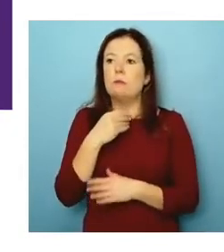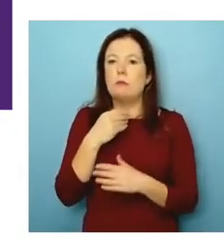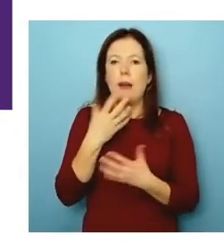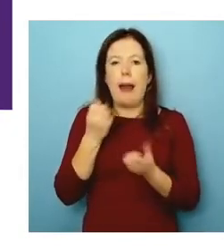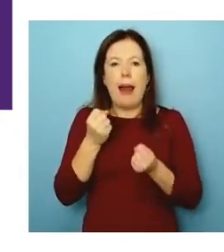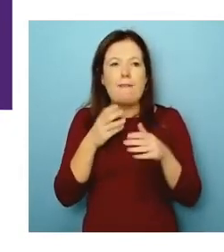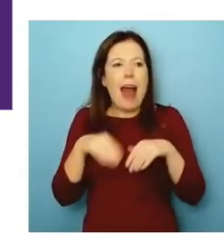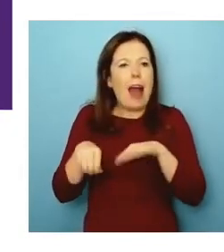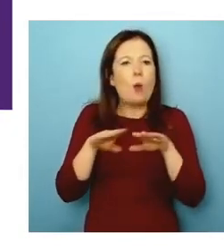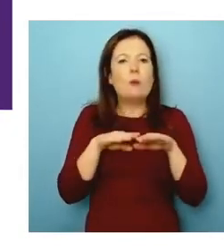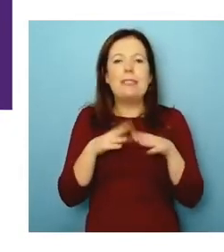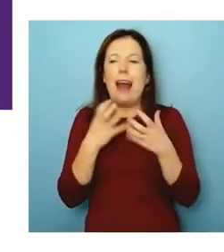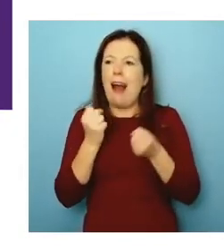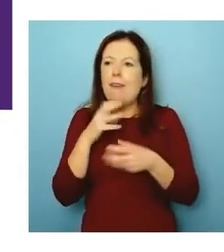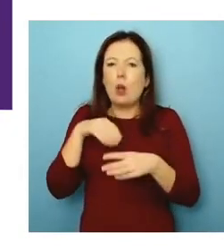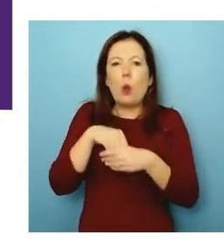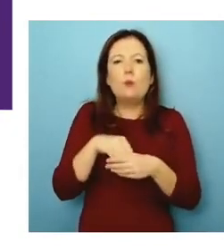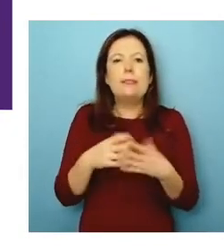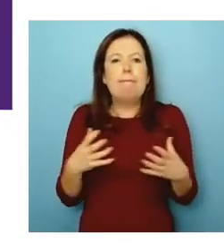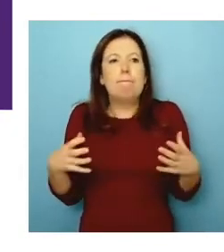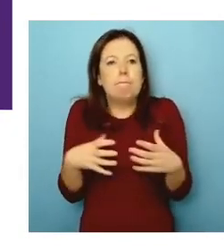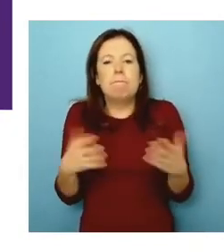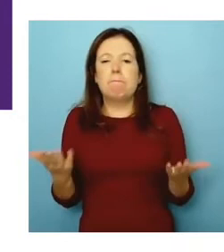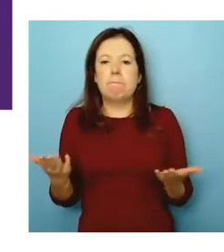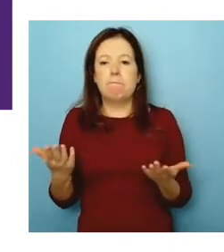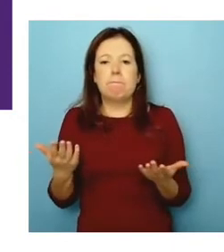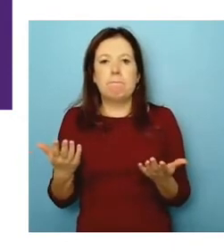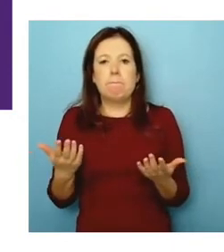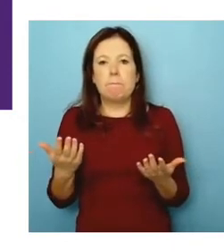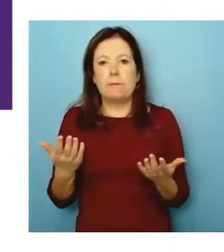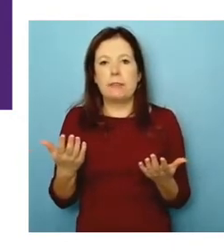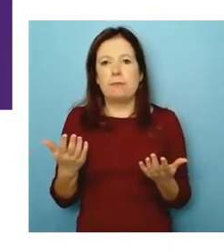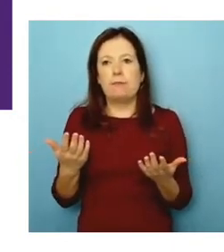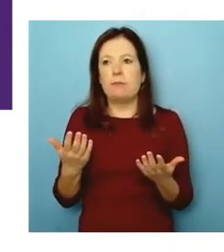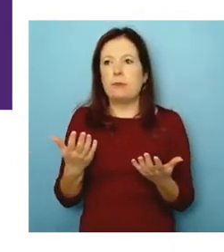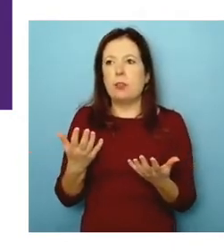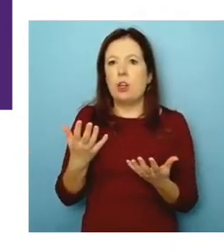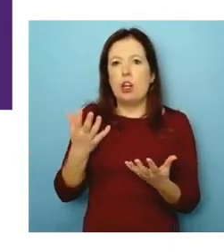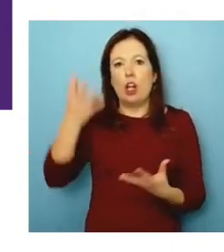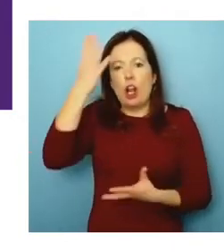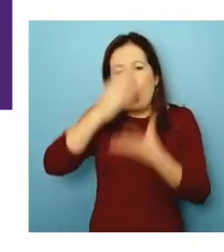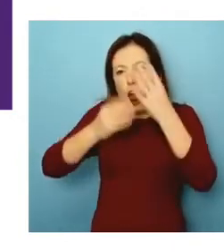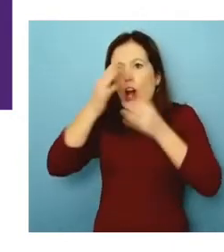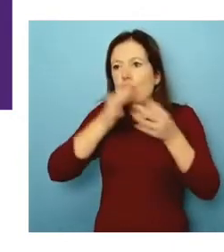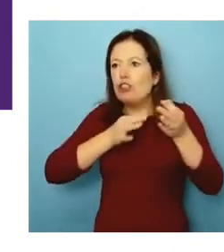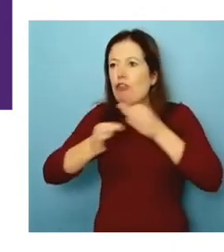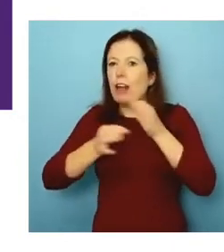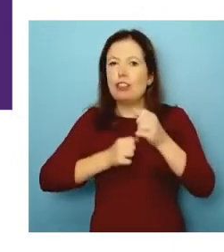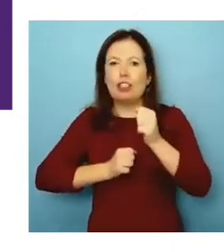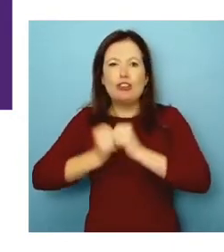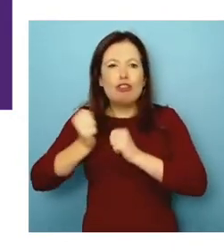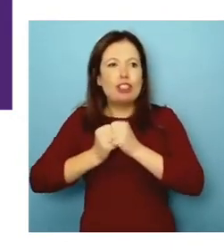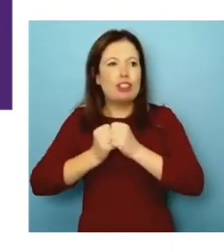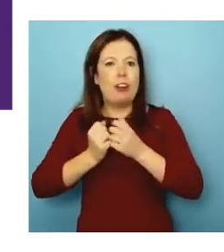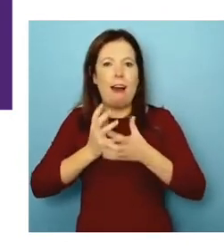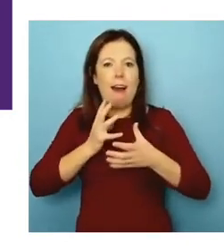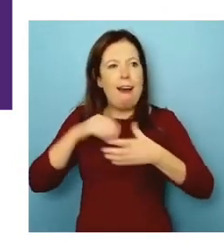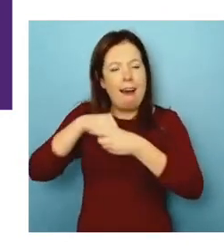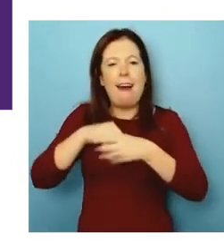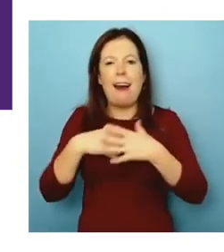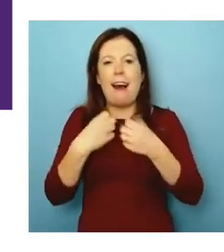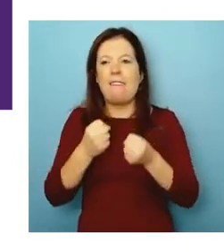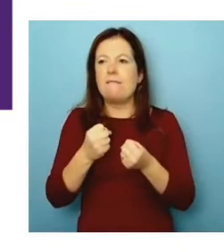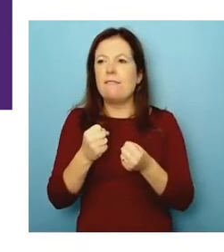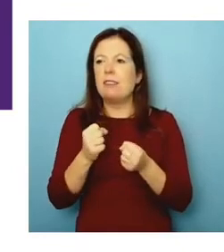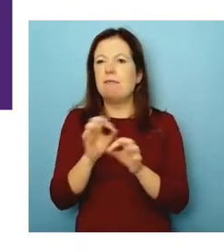inclusivity, you know, baked into the learning strategies and structures. So there's not a figure